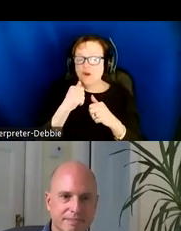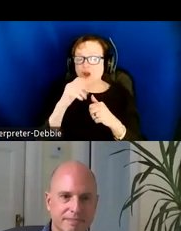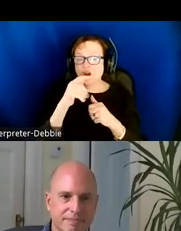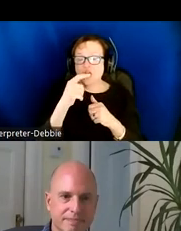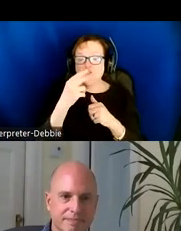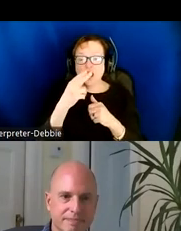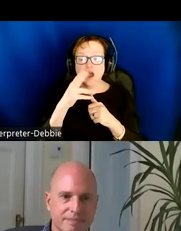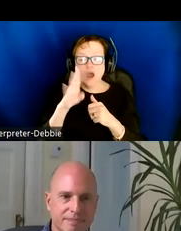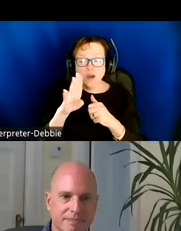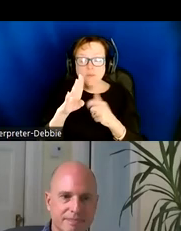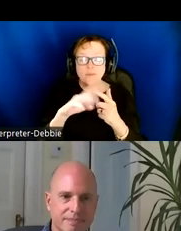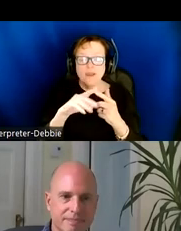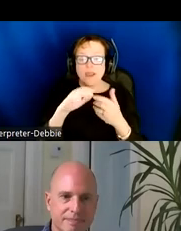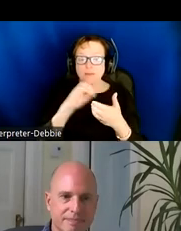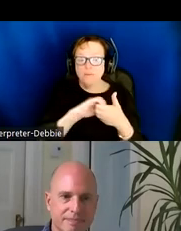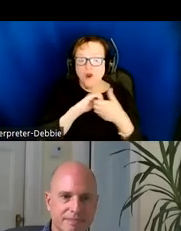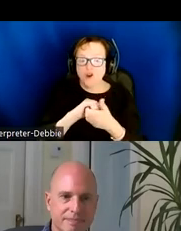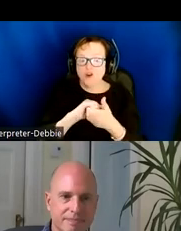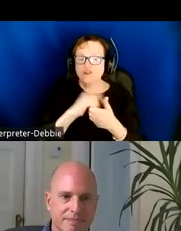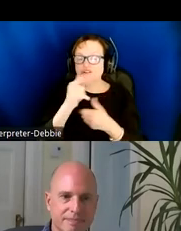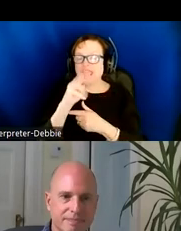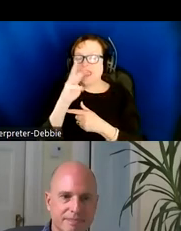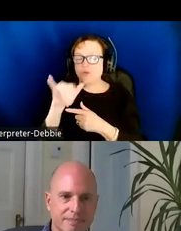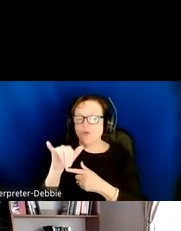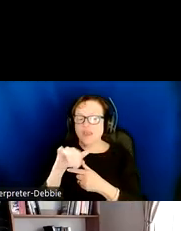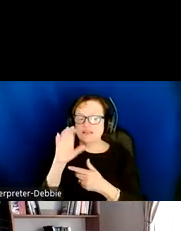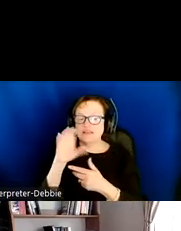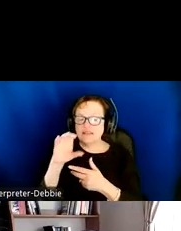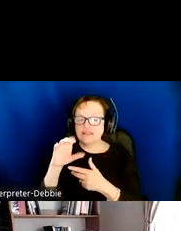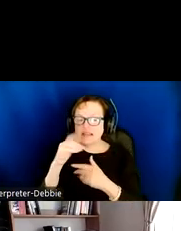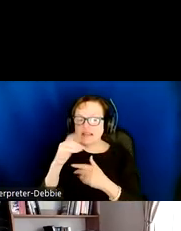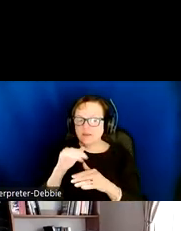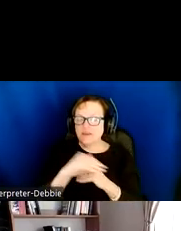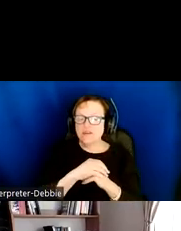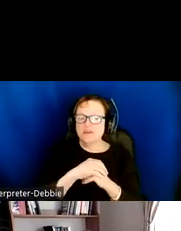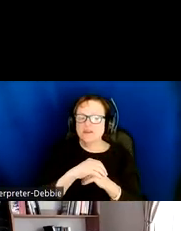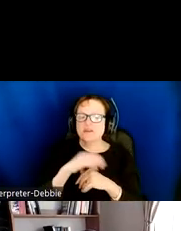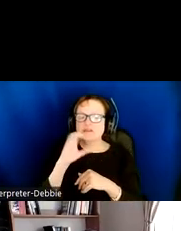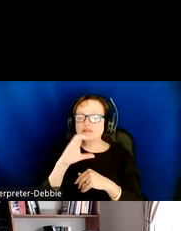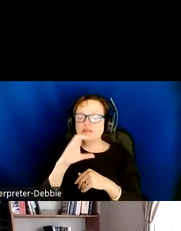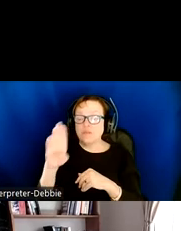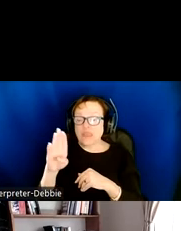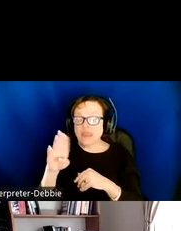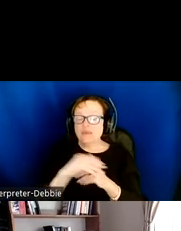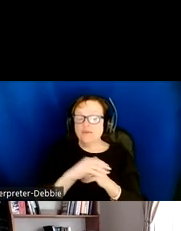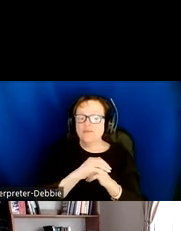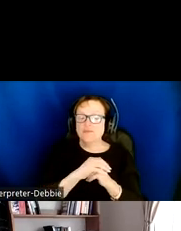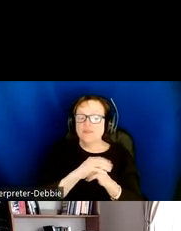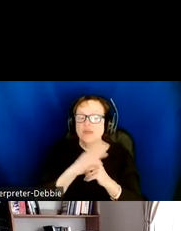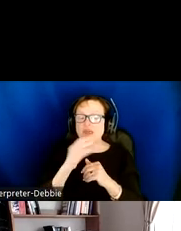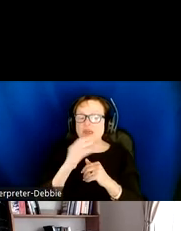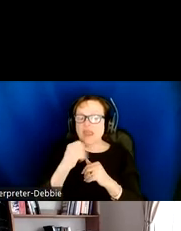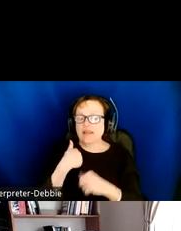as well as our partners, Gateway Navigation, CC Limited, CCC Limited Community Contribution Company, and the Canadian